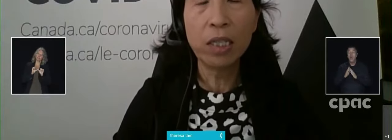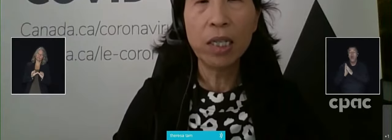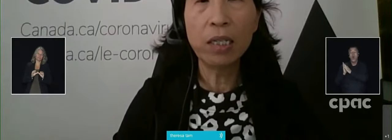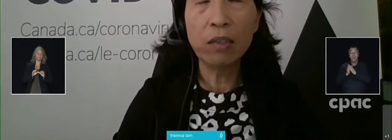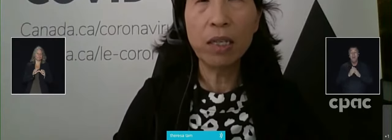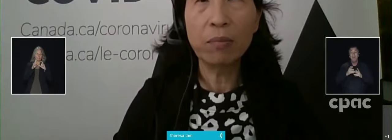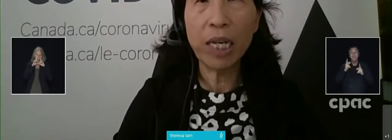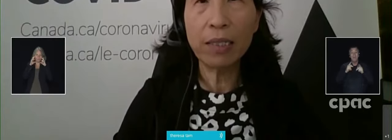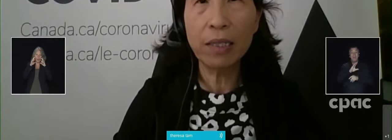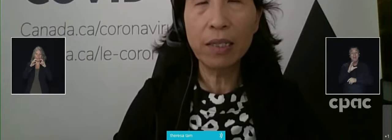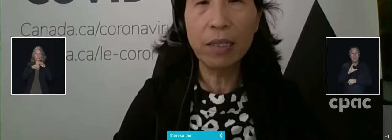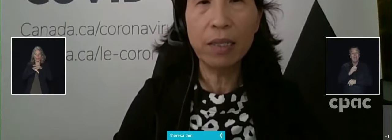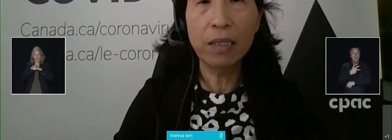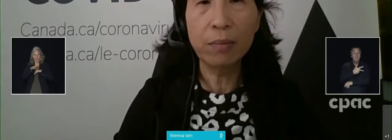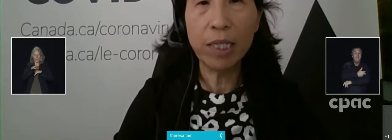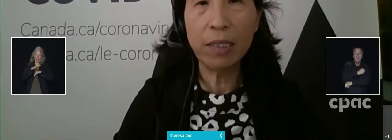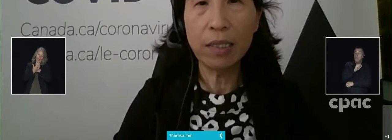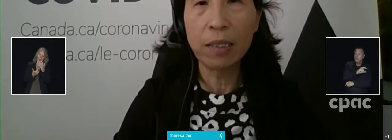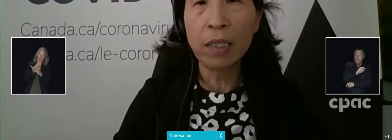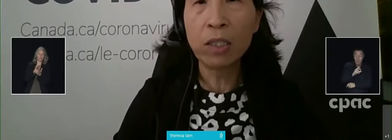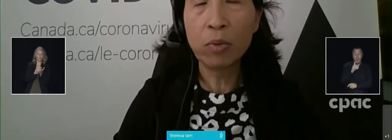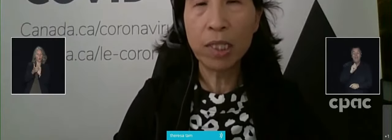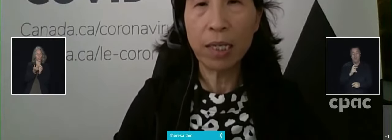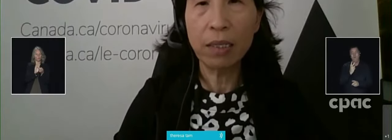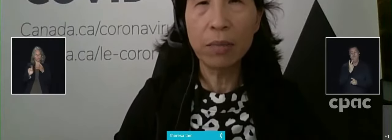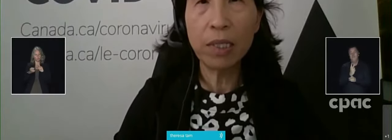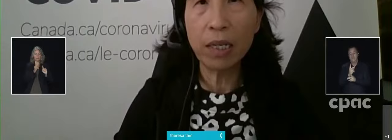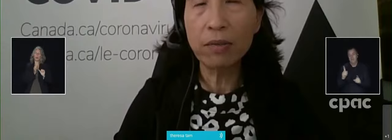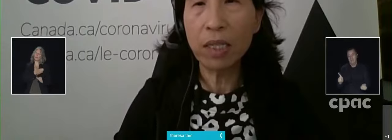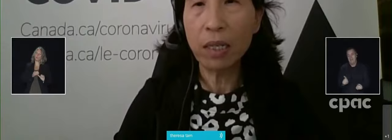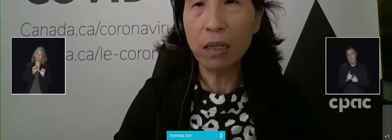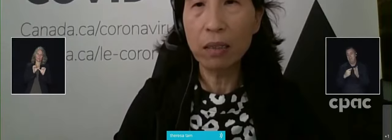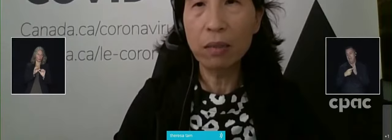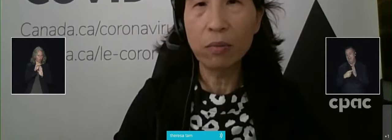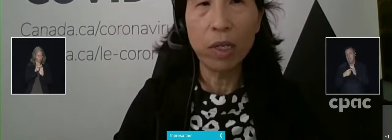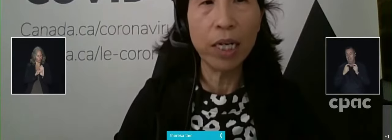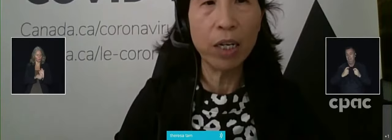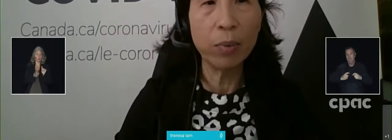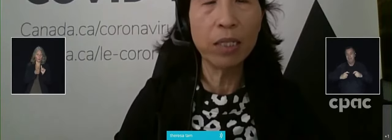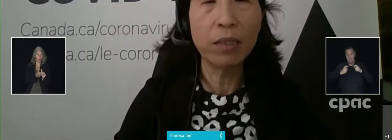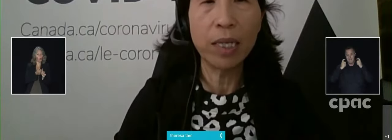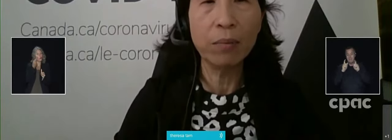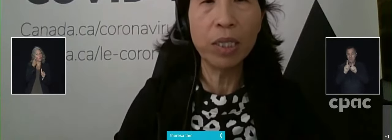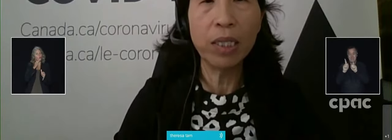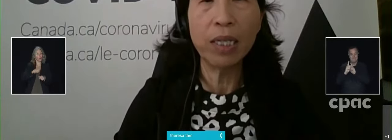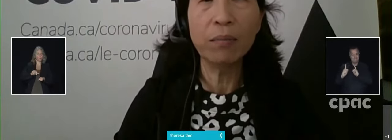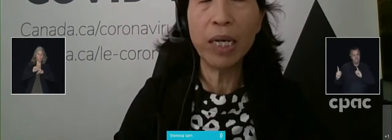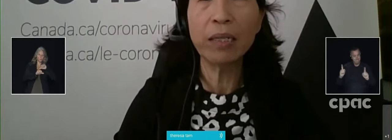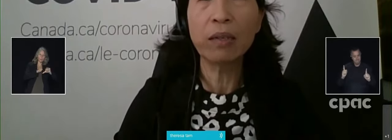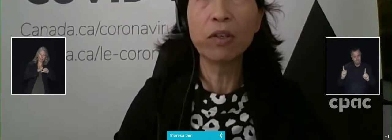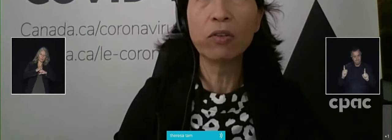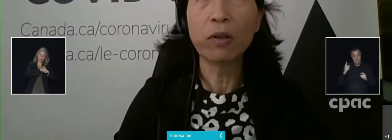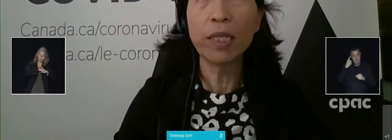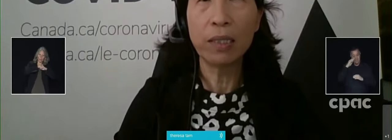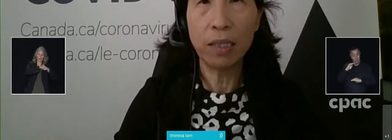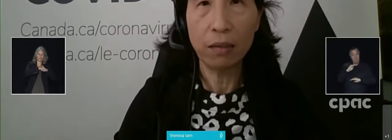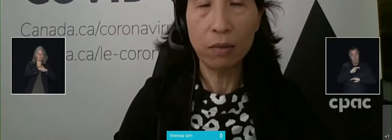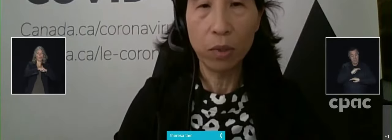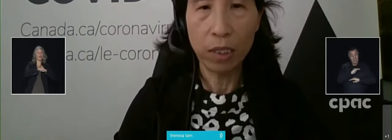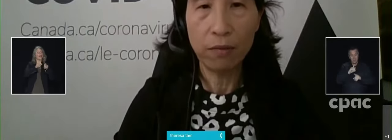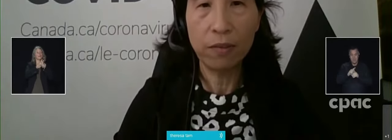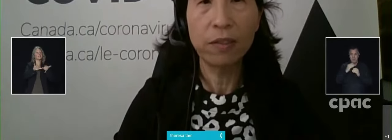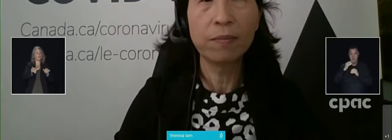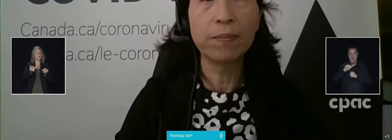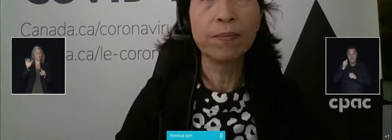protection, including masking and spacing, to protect themselves and others while helping to dampen the impact of the growing